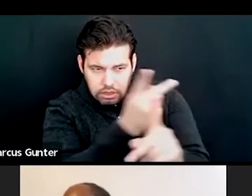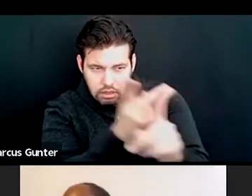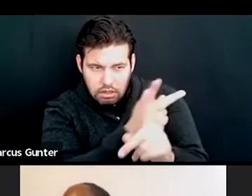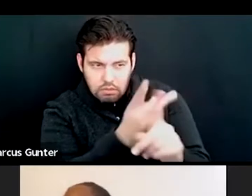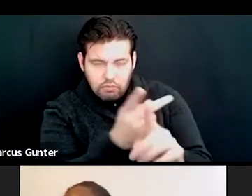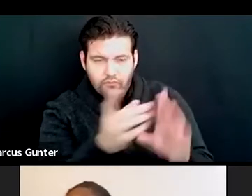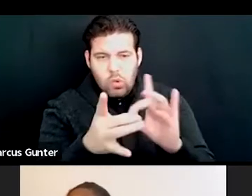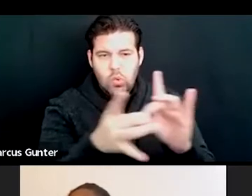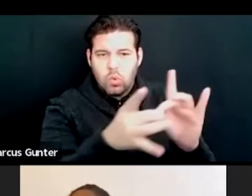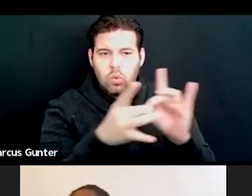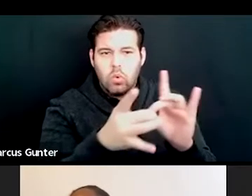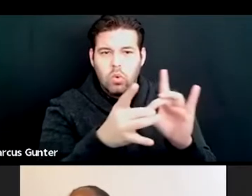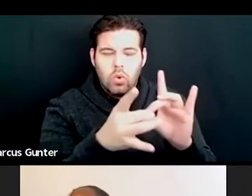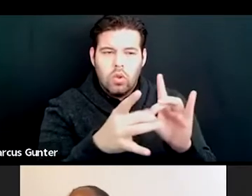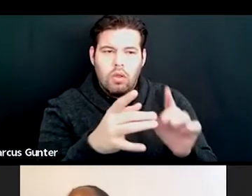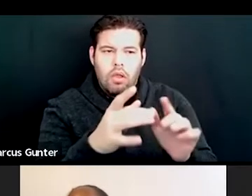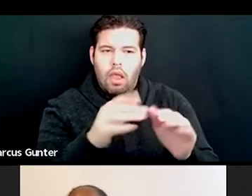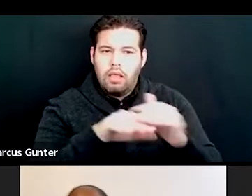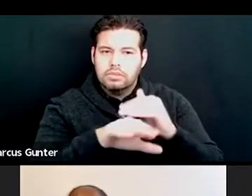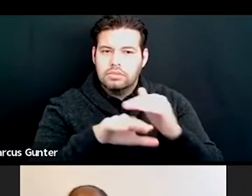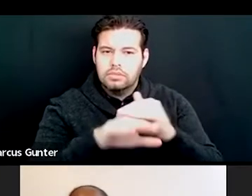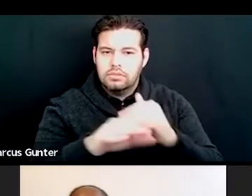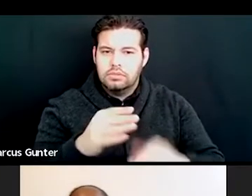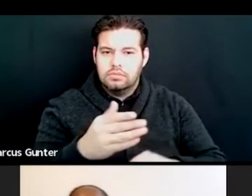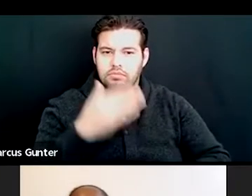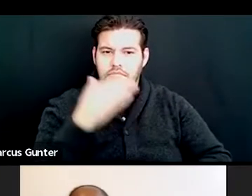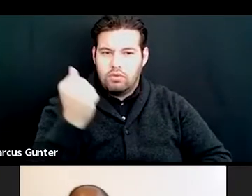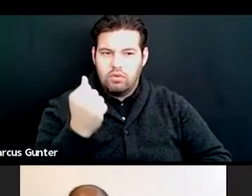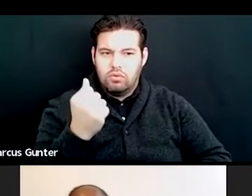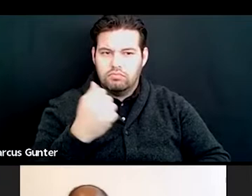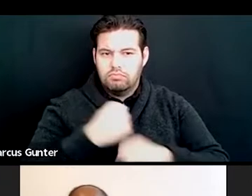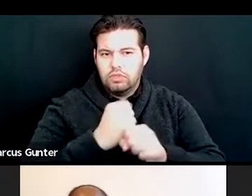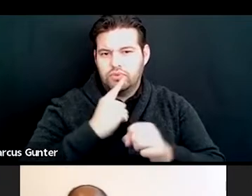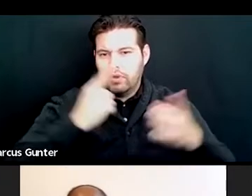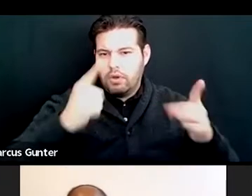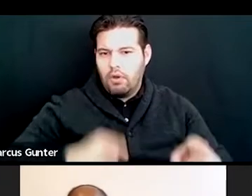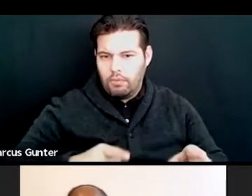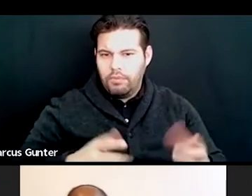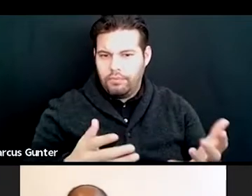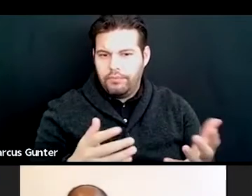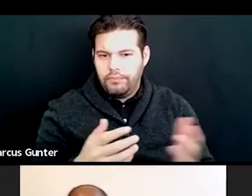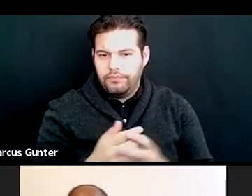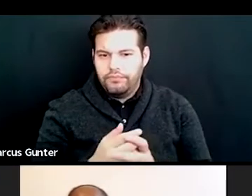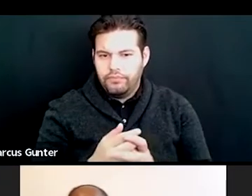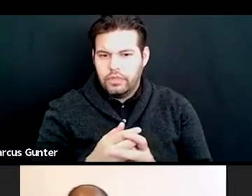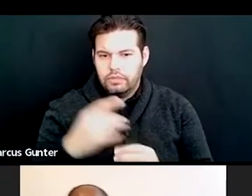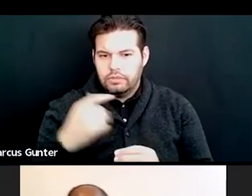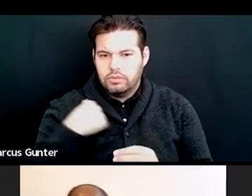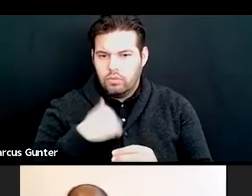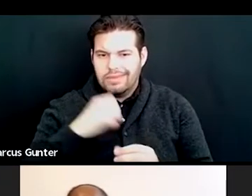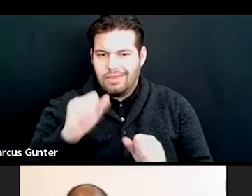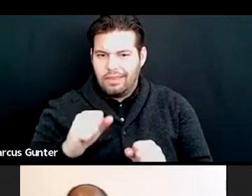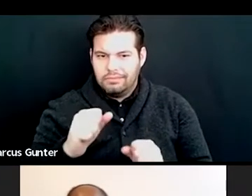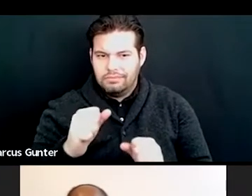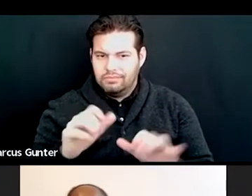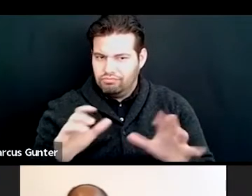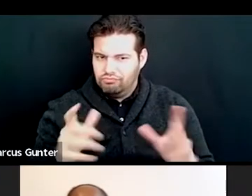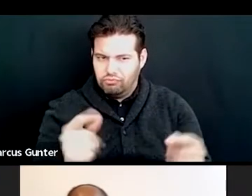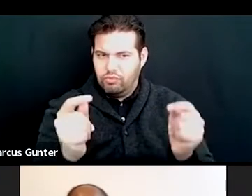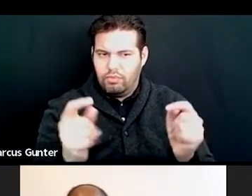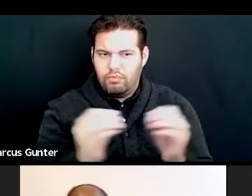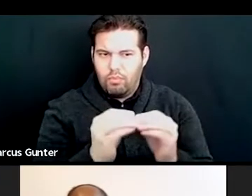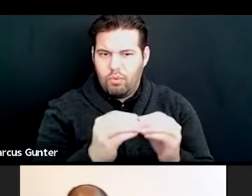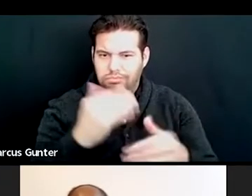to coordinate access, uh, is talked to, um, so that we can, can take those steps quickly. Um,